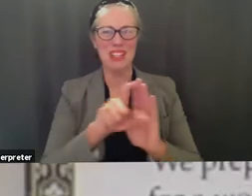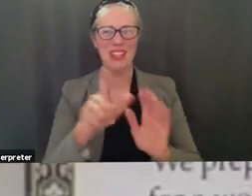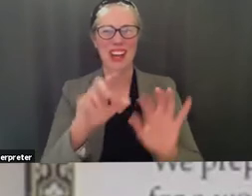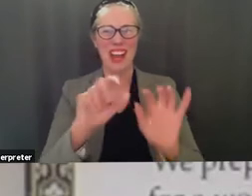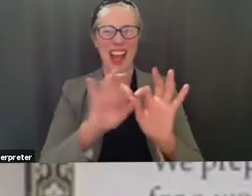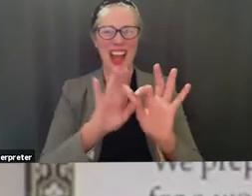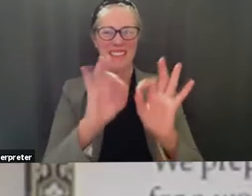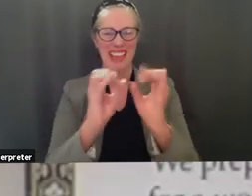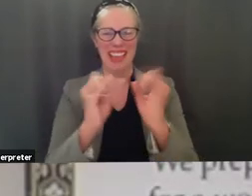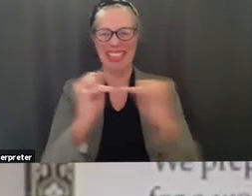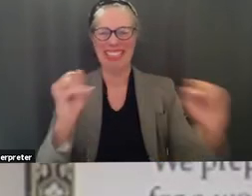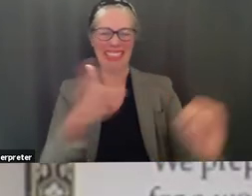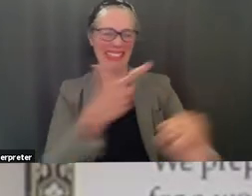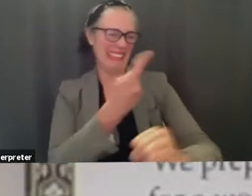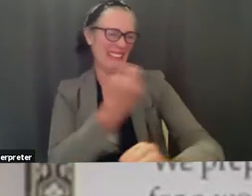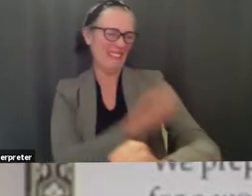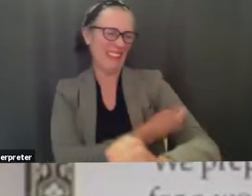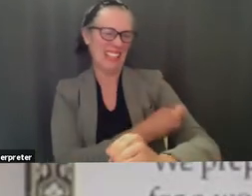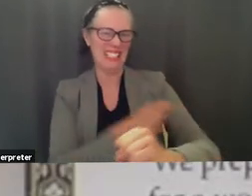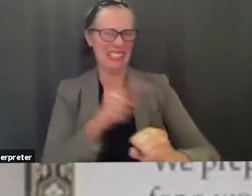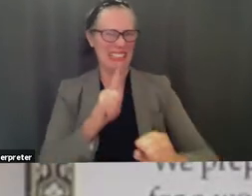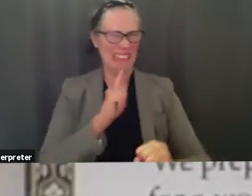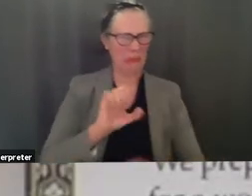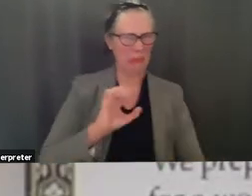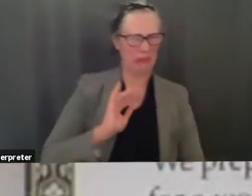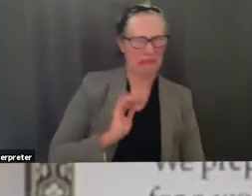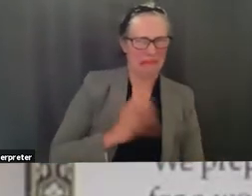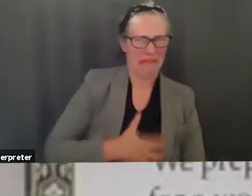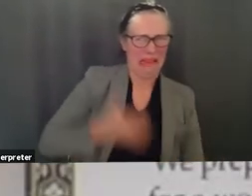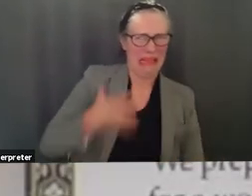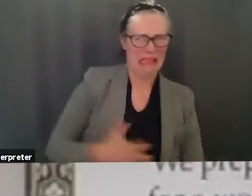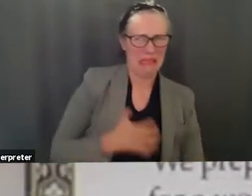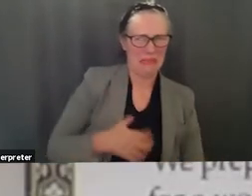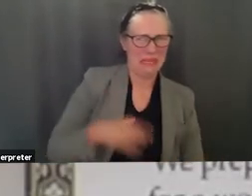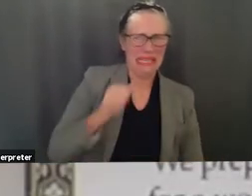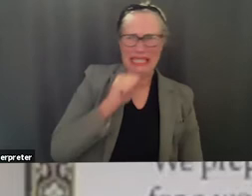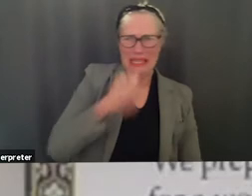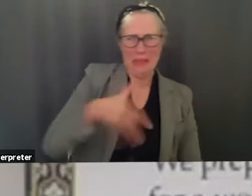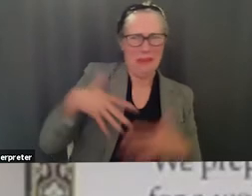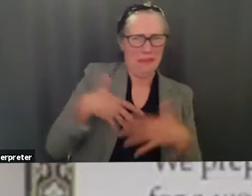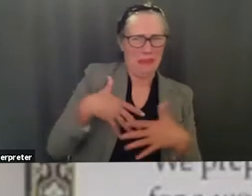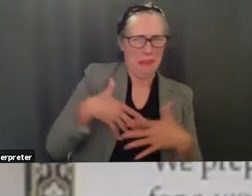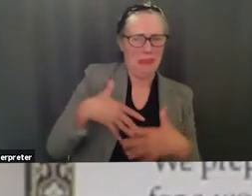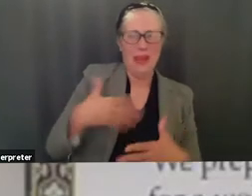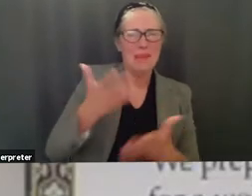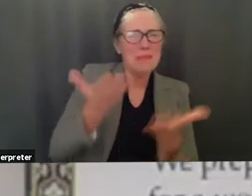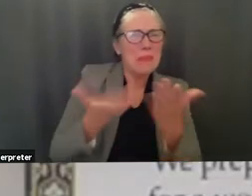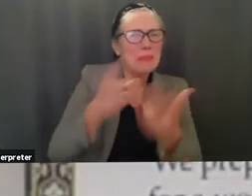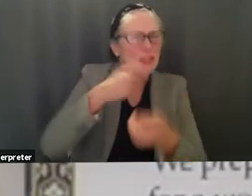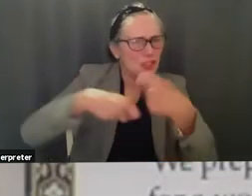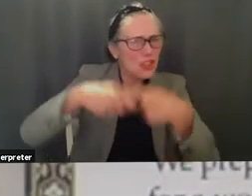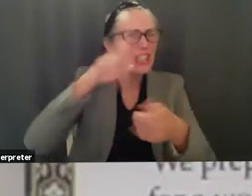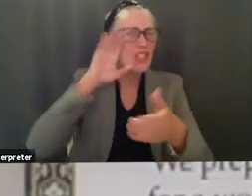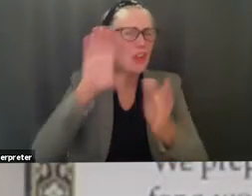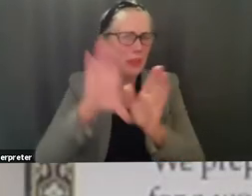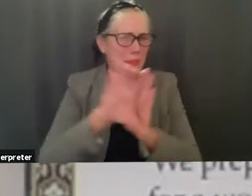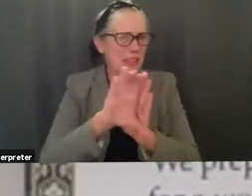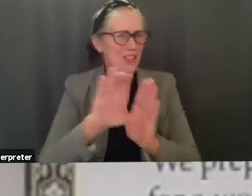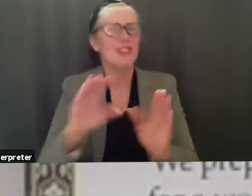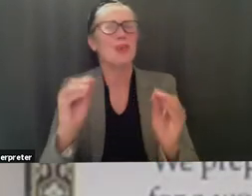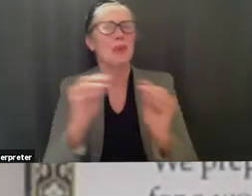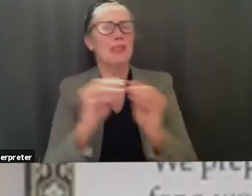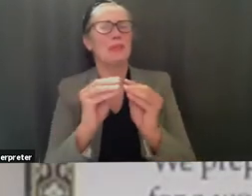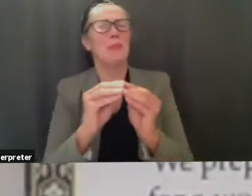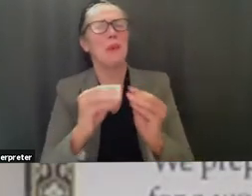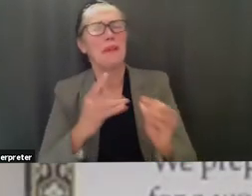intimidating can we get a more appropriate picture that might want to be more inviting than that so just i'll work on that okay thank you